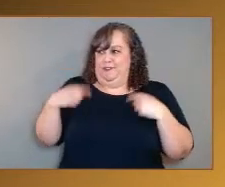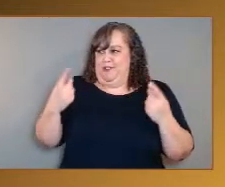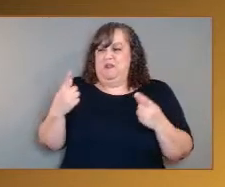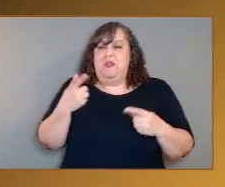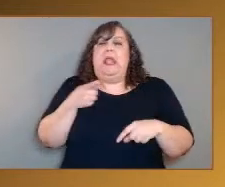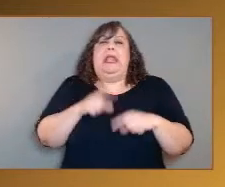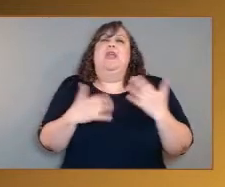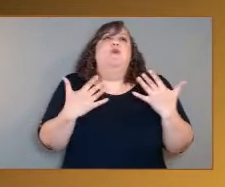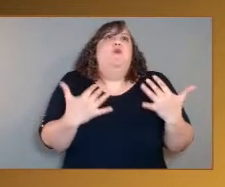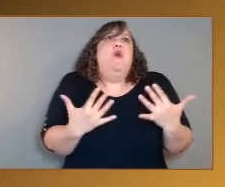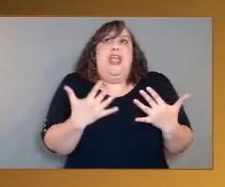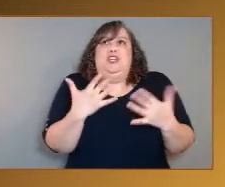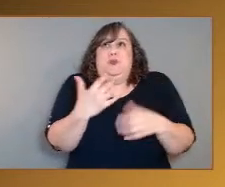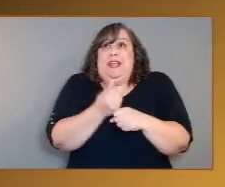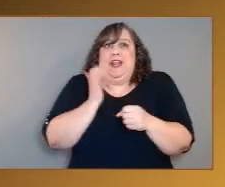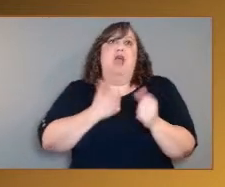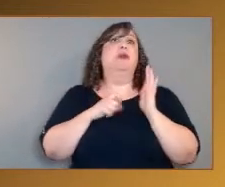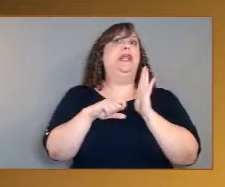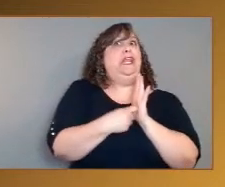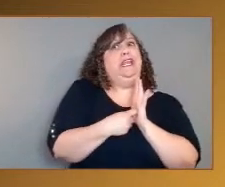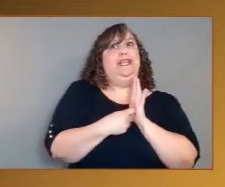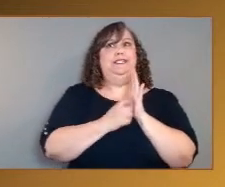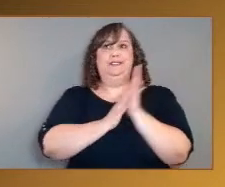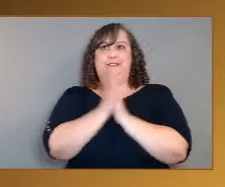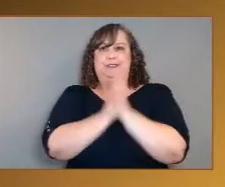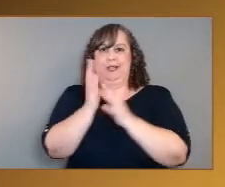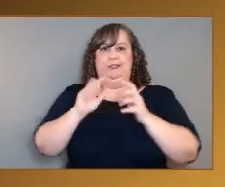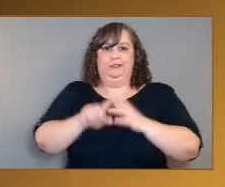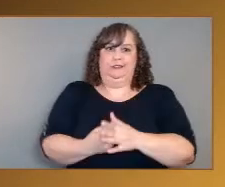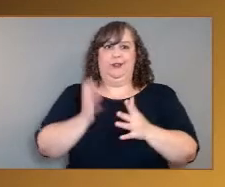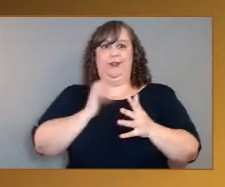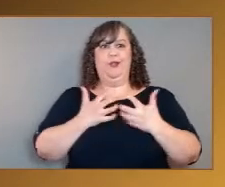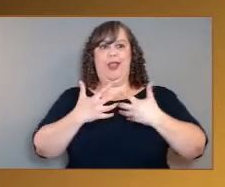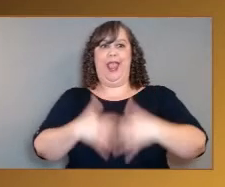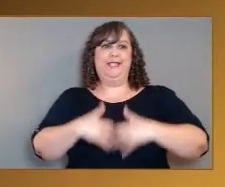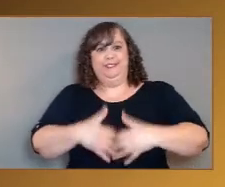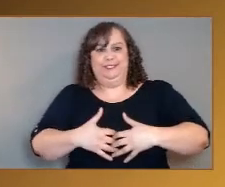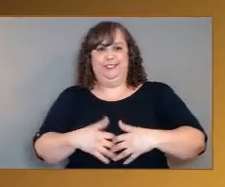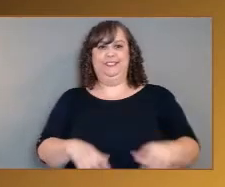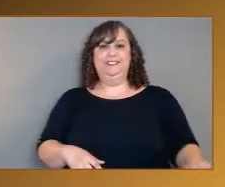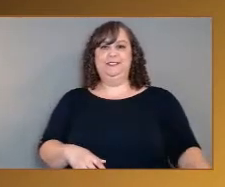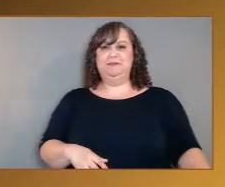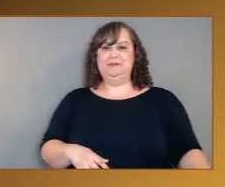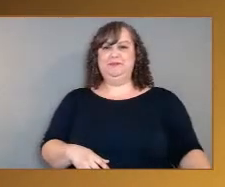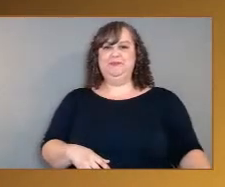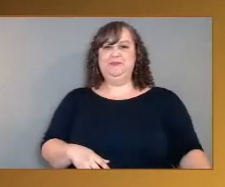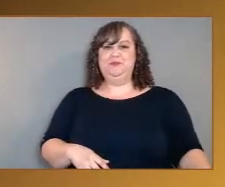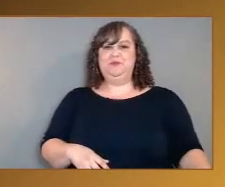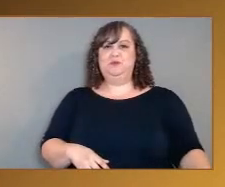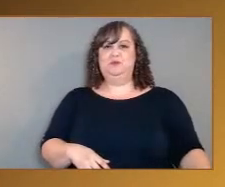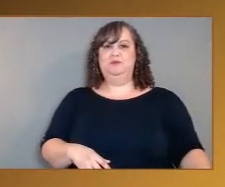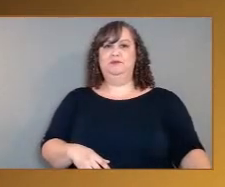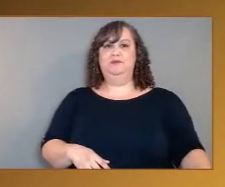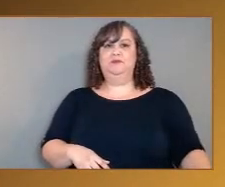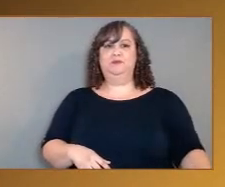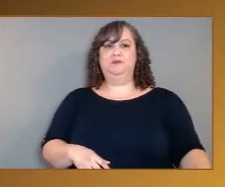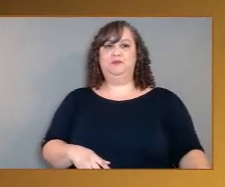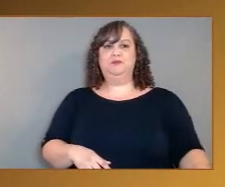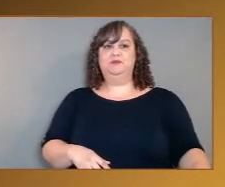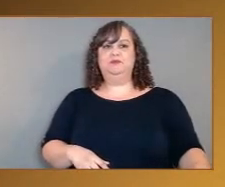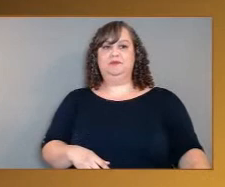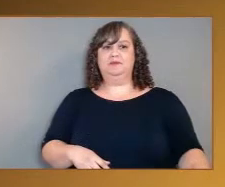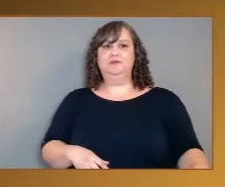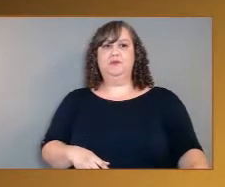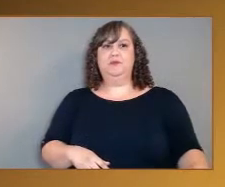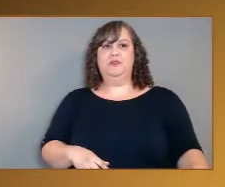and building our spacecraft to take us to Venus. Well, congratulations. So here we are. We have just selected these two new